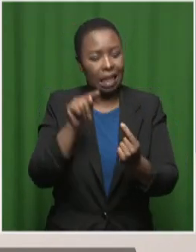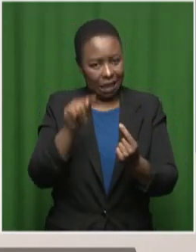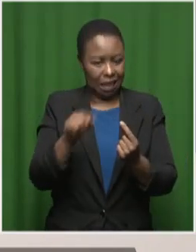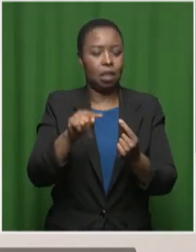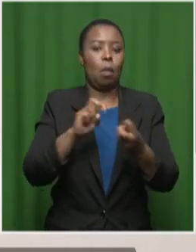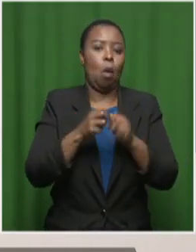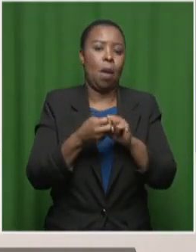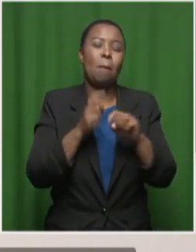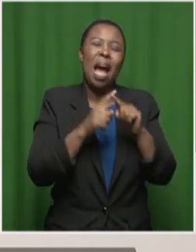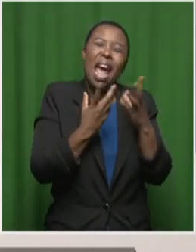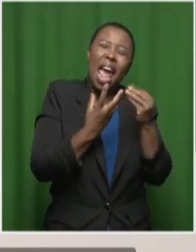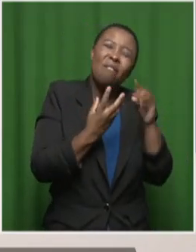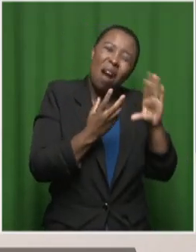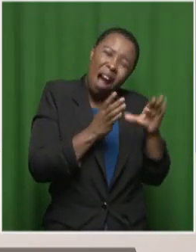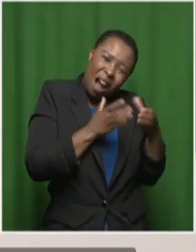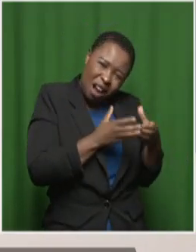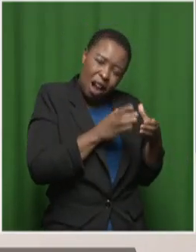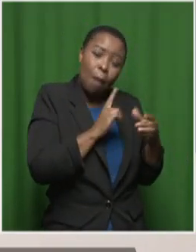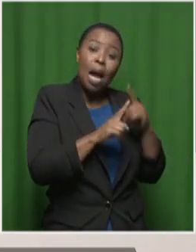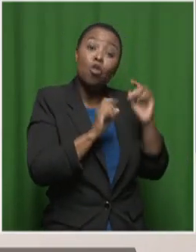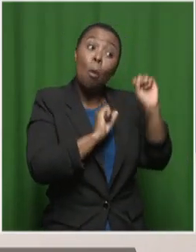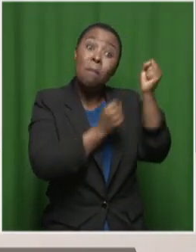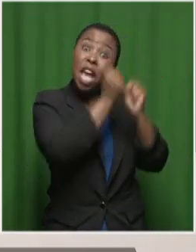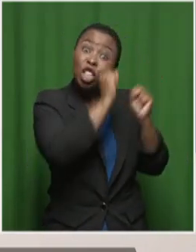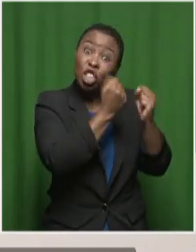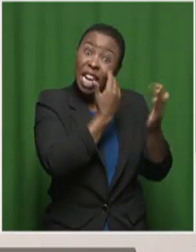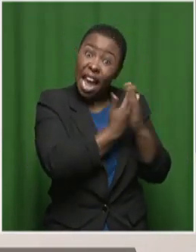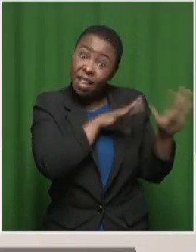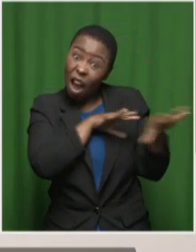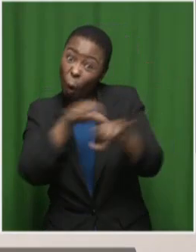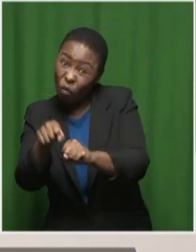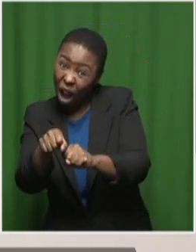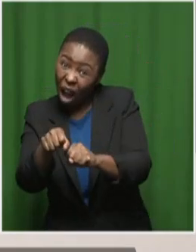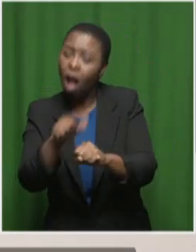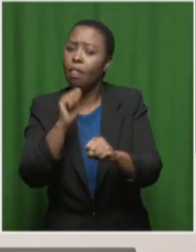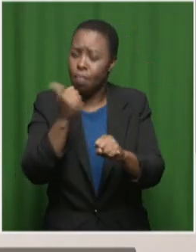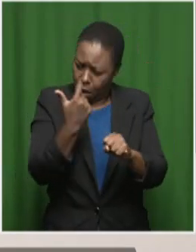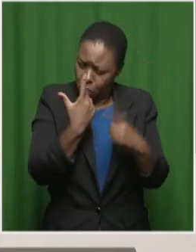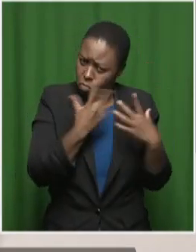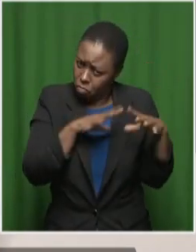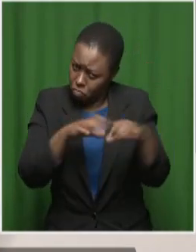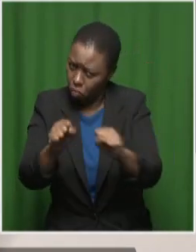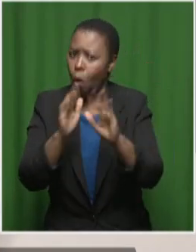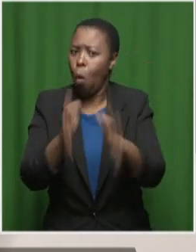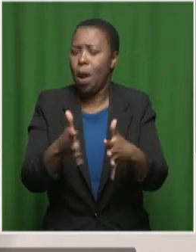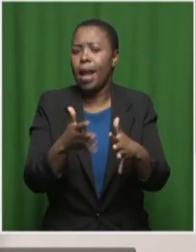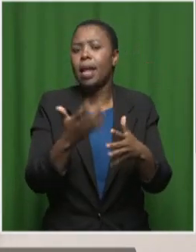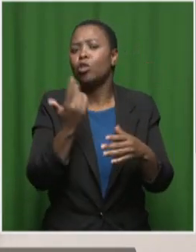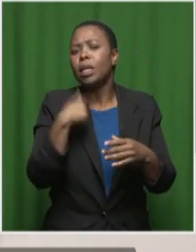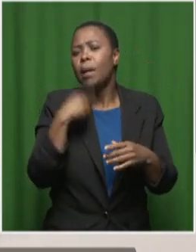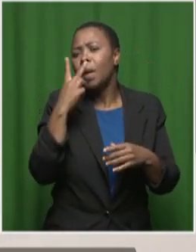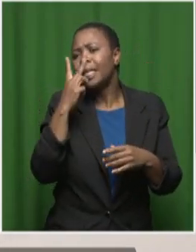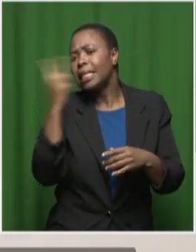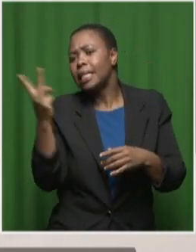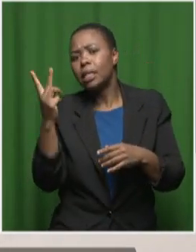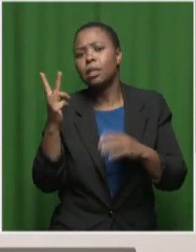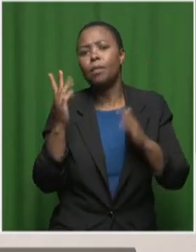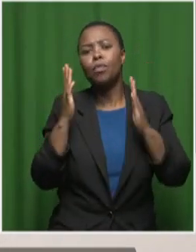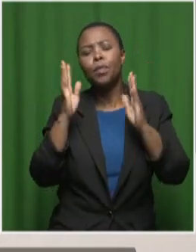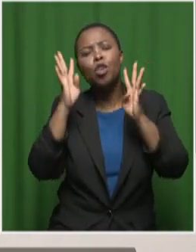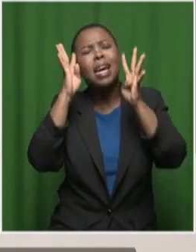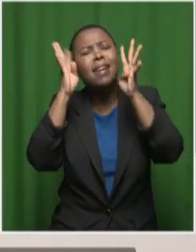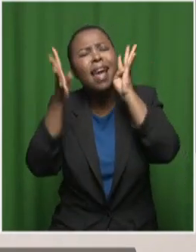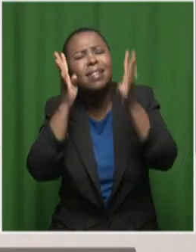manual labour, but anything that a machine can take over, it will. So we have to look at areas where we can add human creativity,